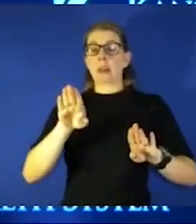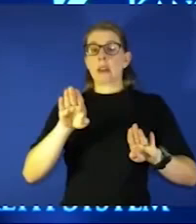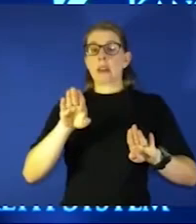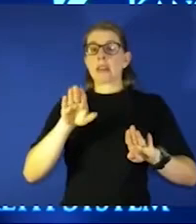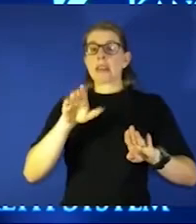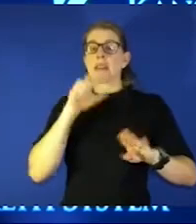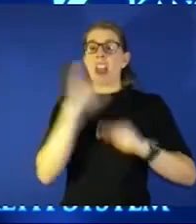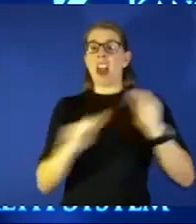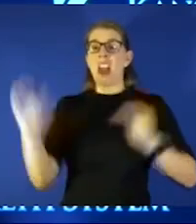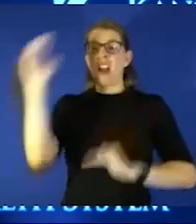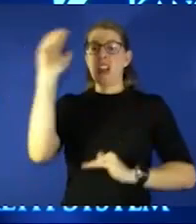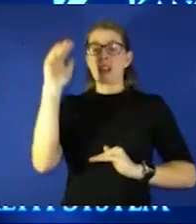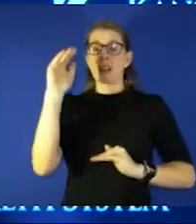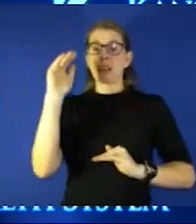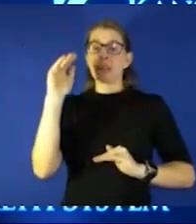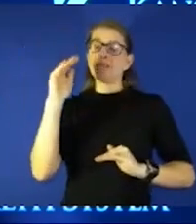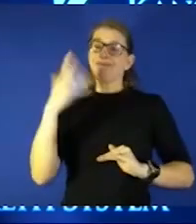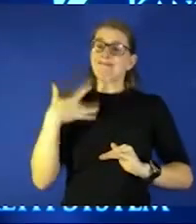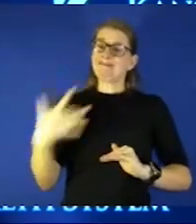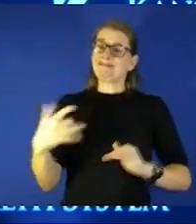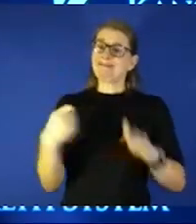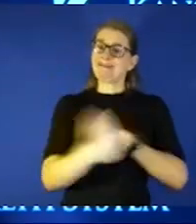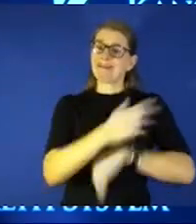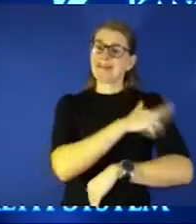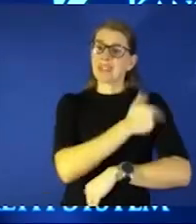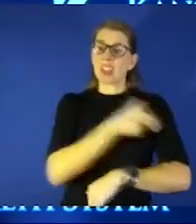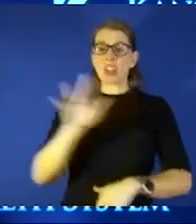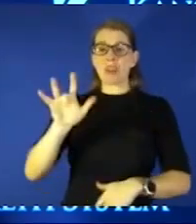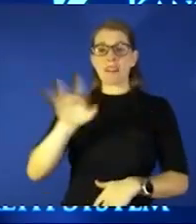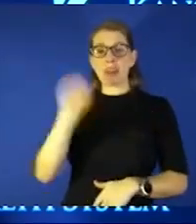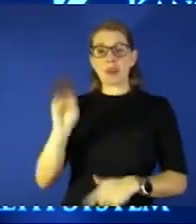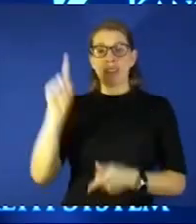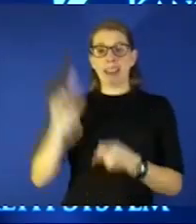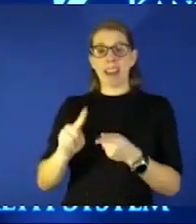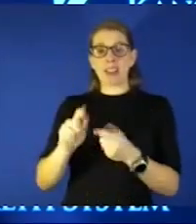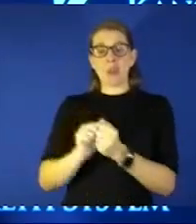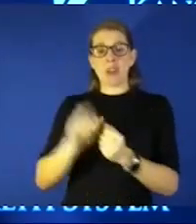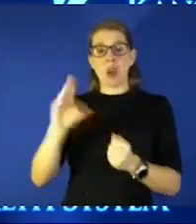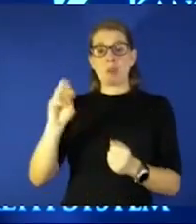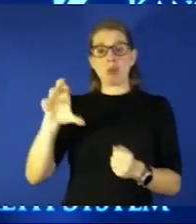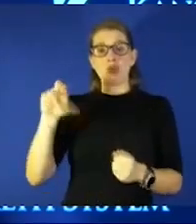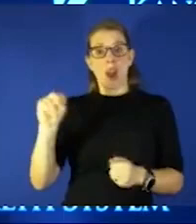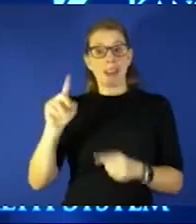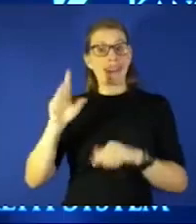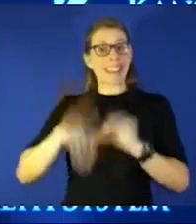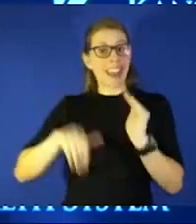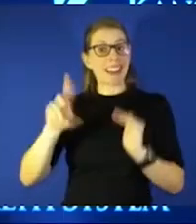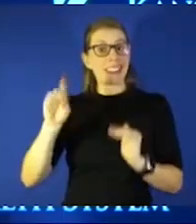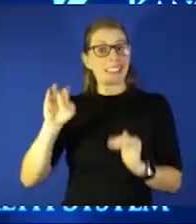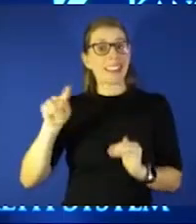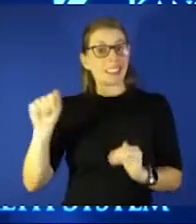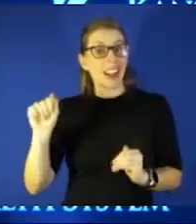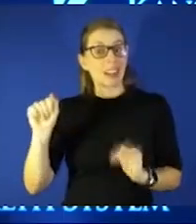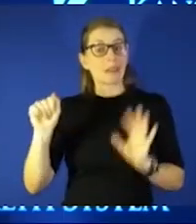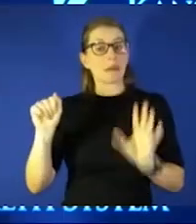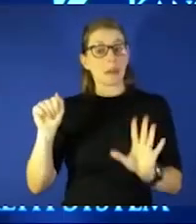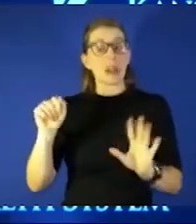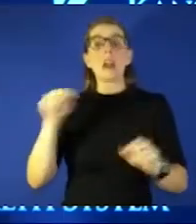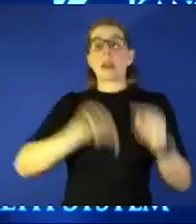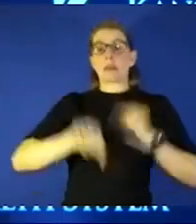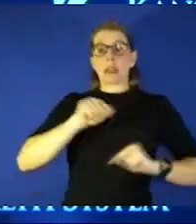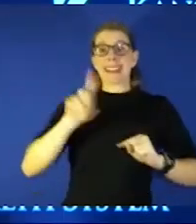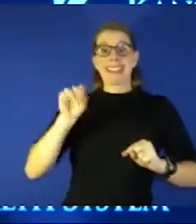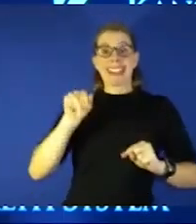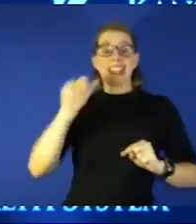likelihood of being hospitalized was 25 percent less with Omicron than Delta now that's the number they went back through the data yesterday it was